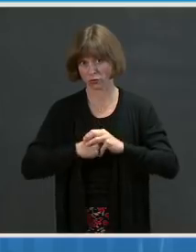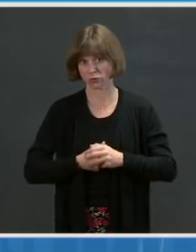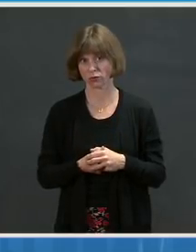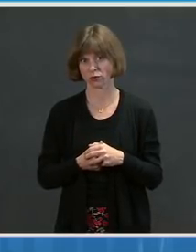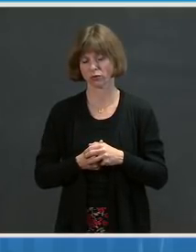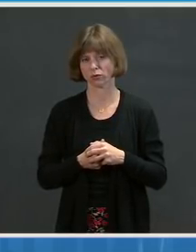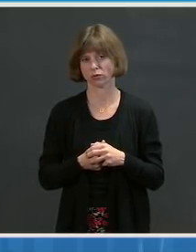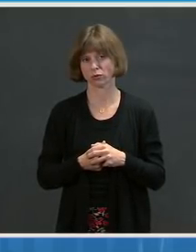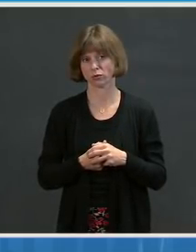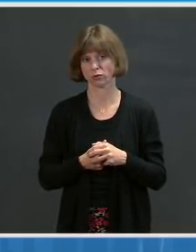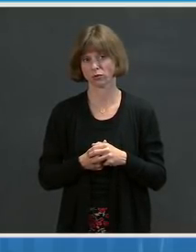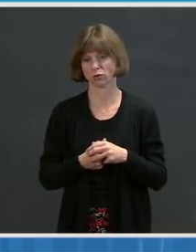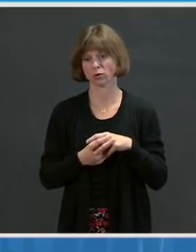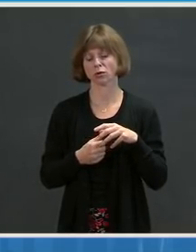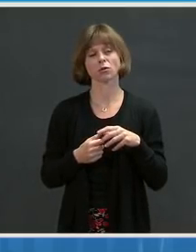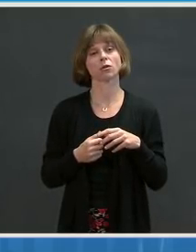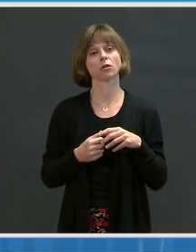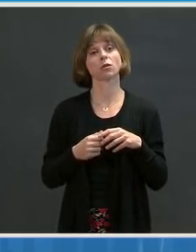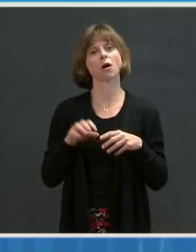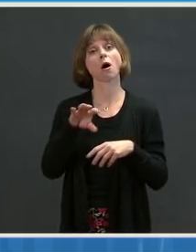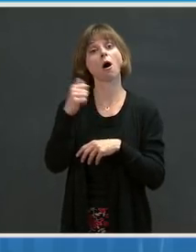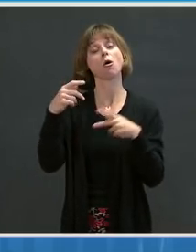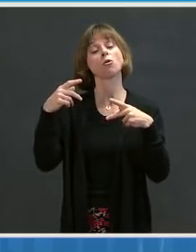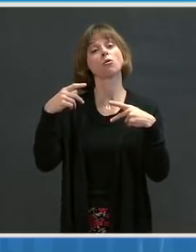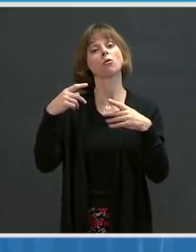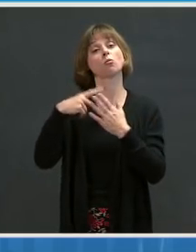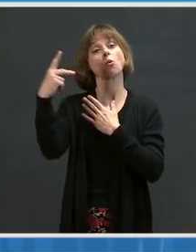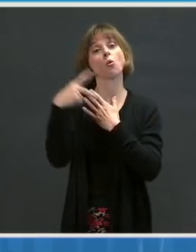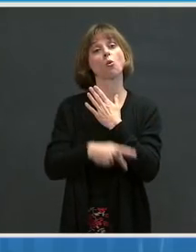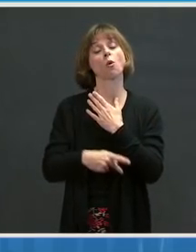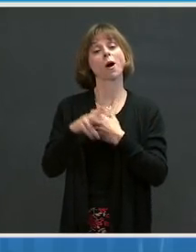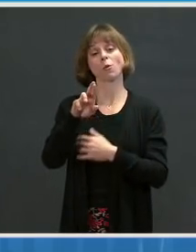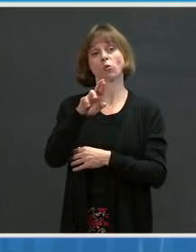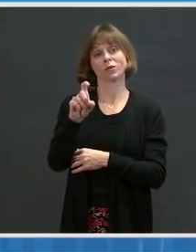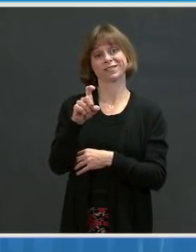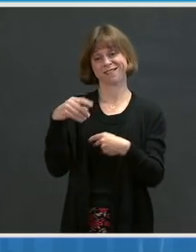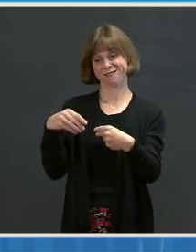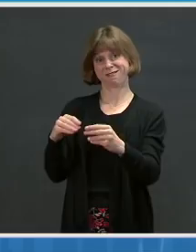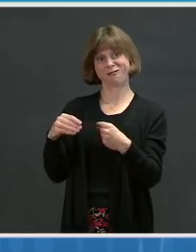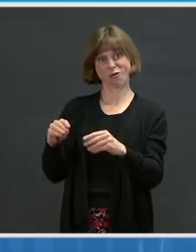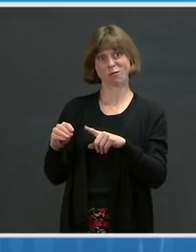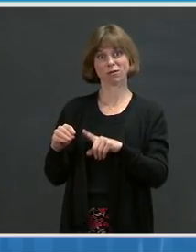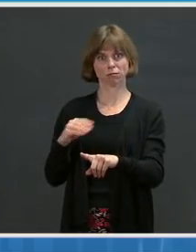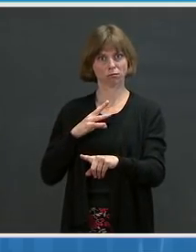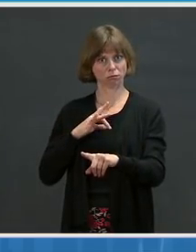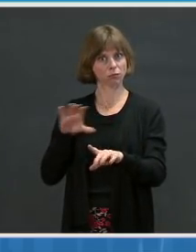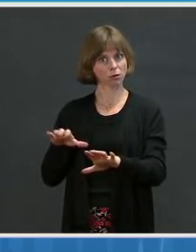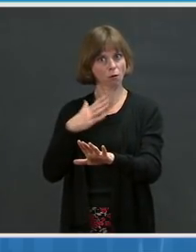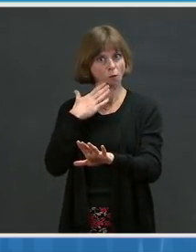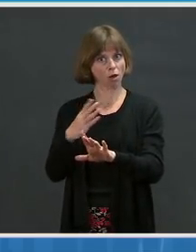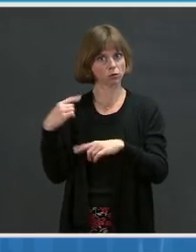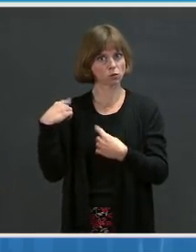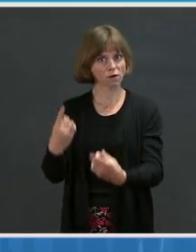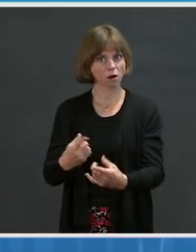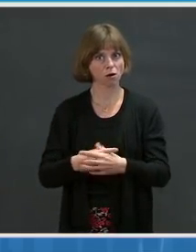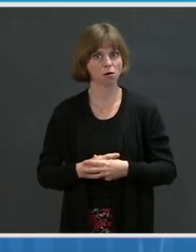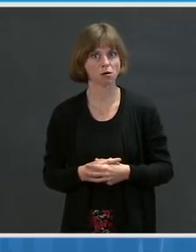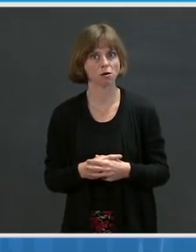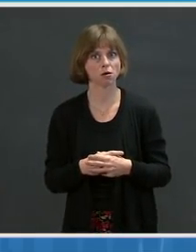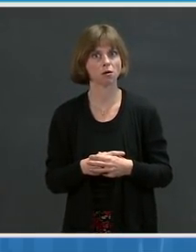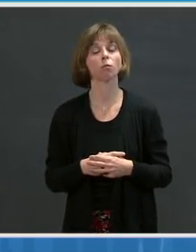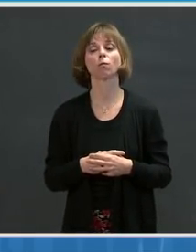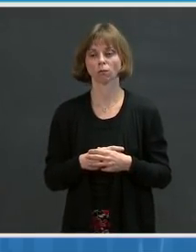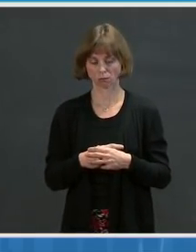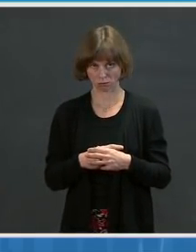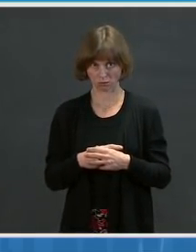The retail pharmacy program we launched a few weeks ago has performed well so far. And this week, we will increase